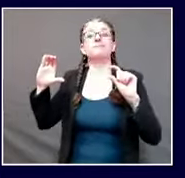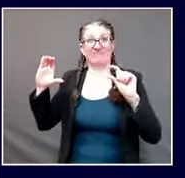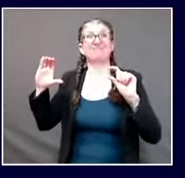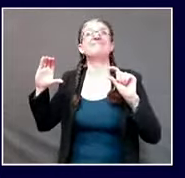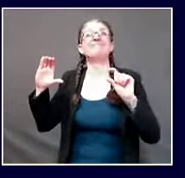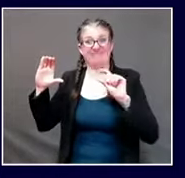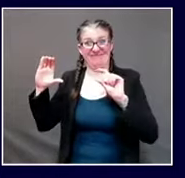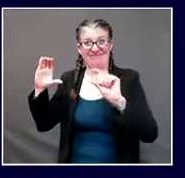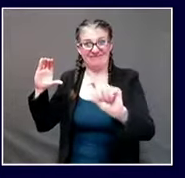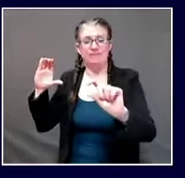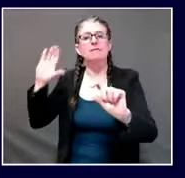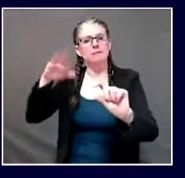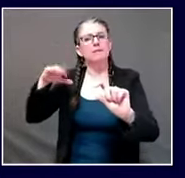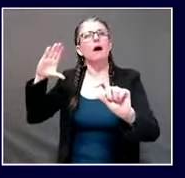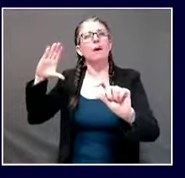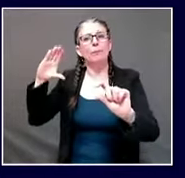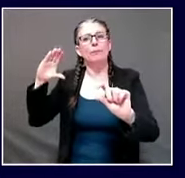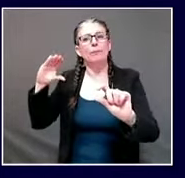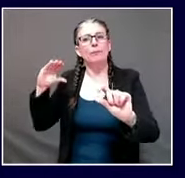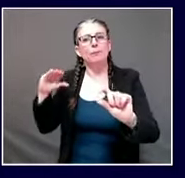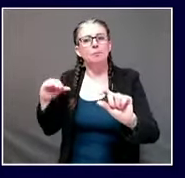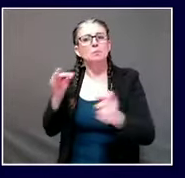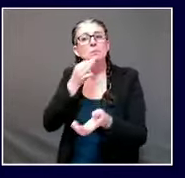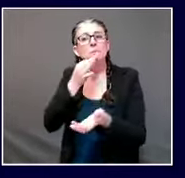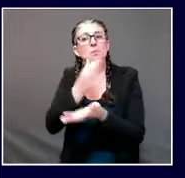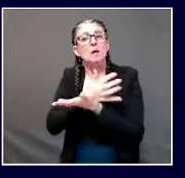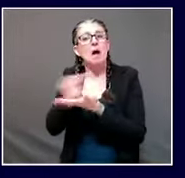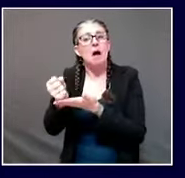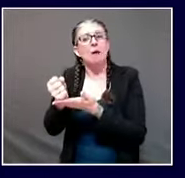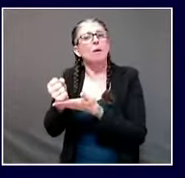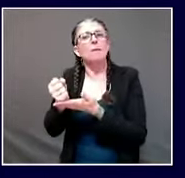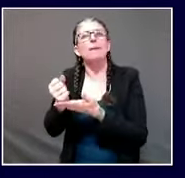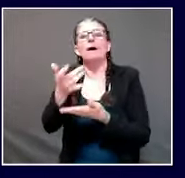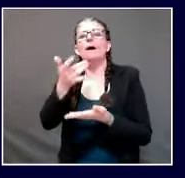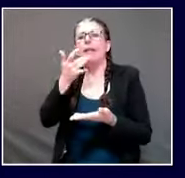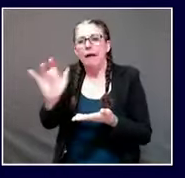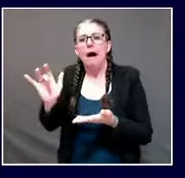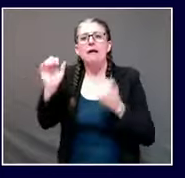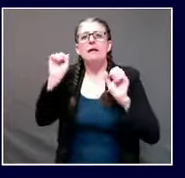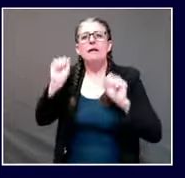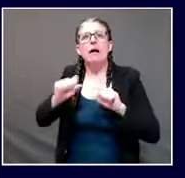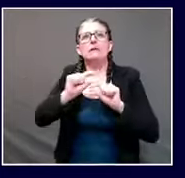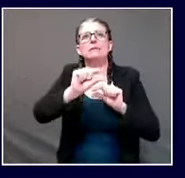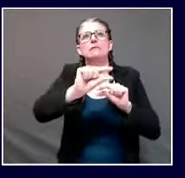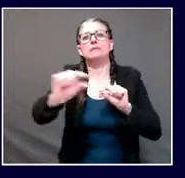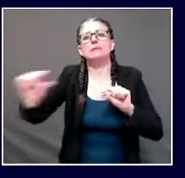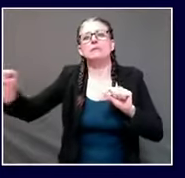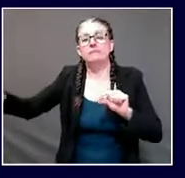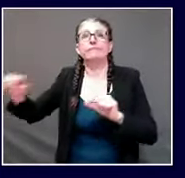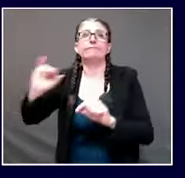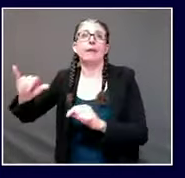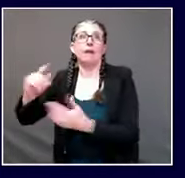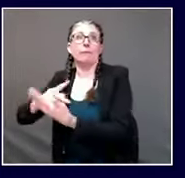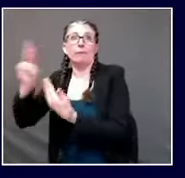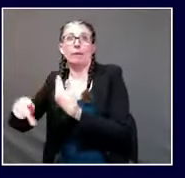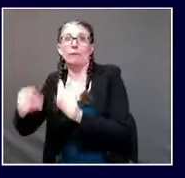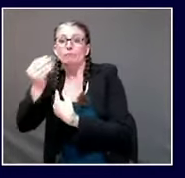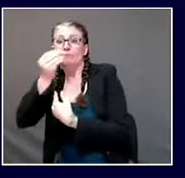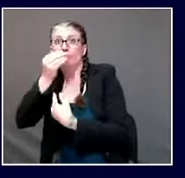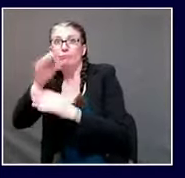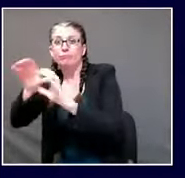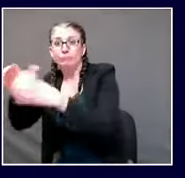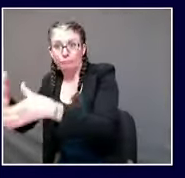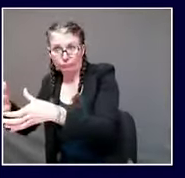funds to stretch the initial awards into the new year, allowing them to maintain current levels and meal